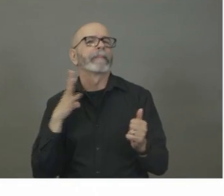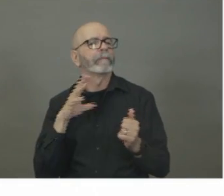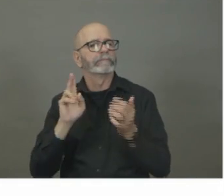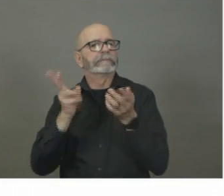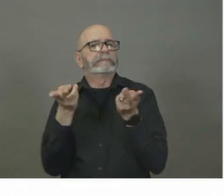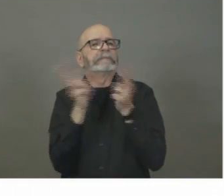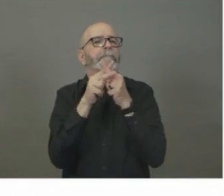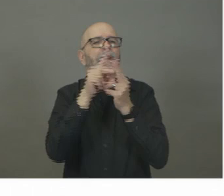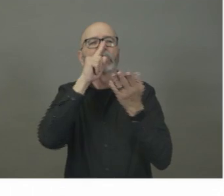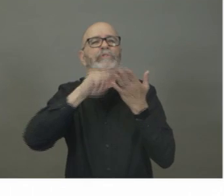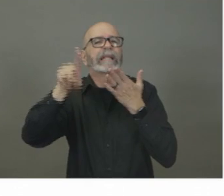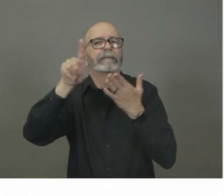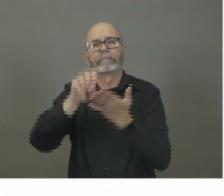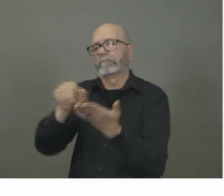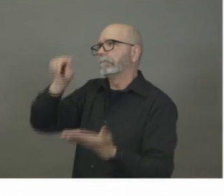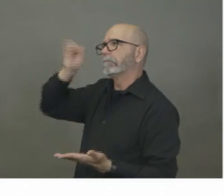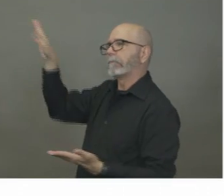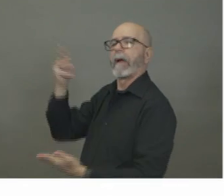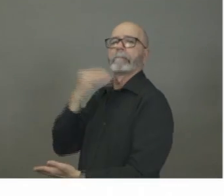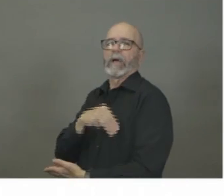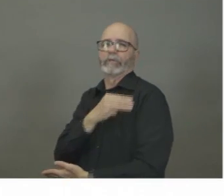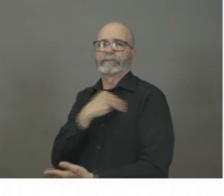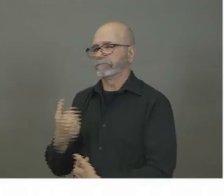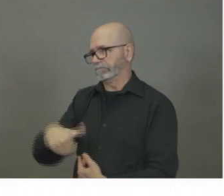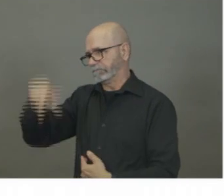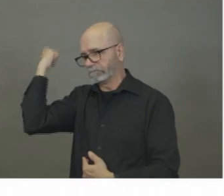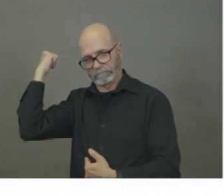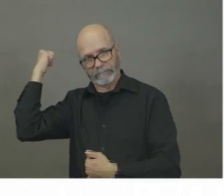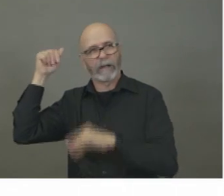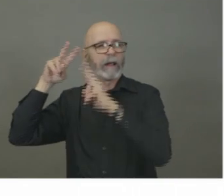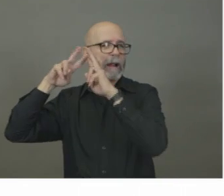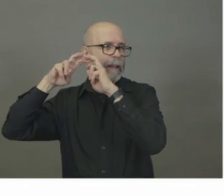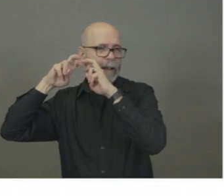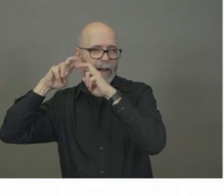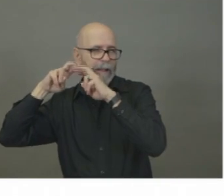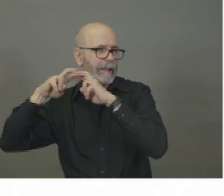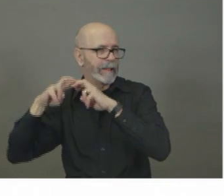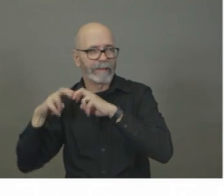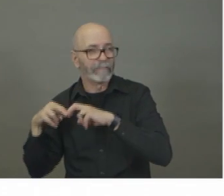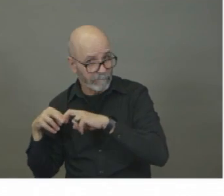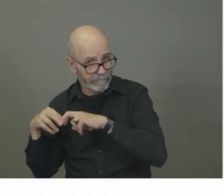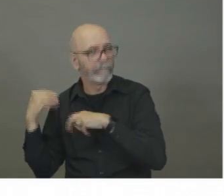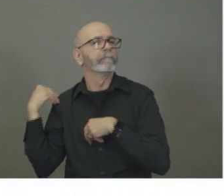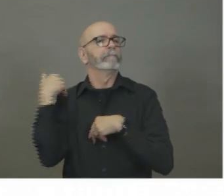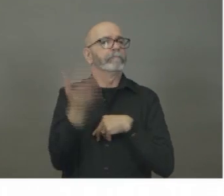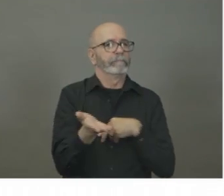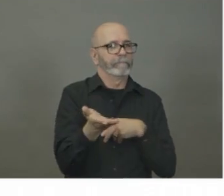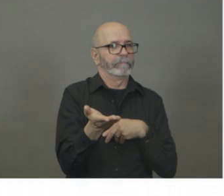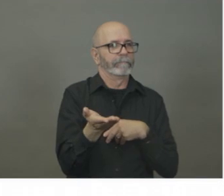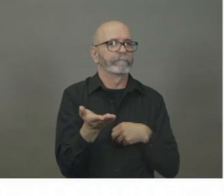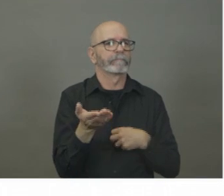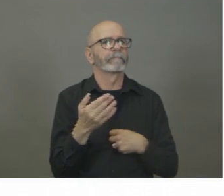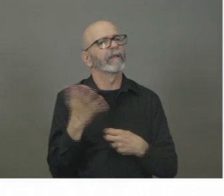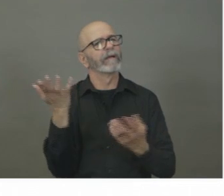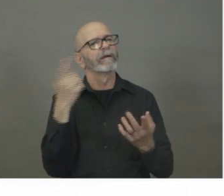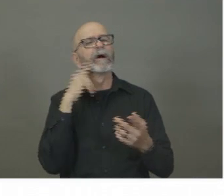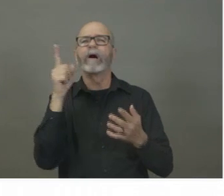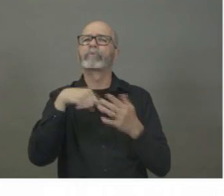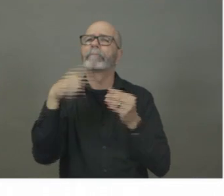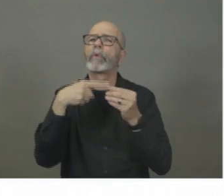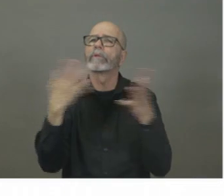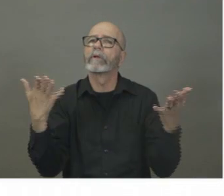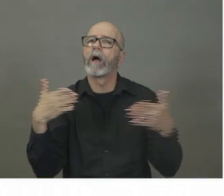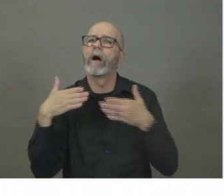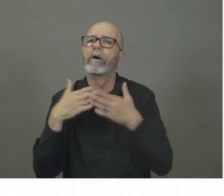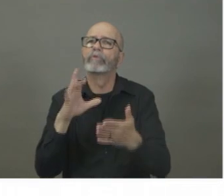in Winnipeg. We're not quite there yet. Can you just go back to cruise ships? You've had discussions. What have they looked like so far, I guess? Well, we're working